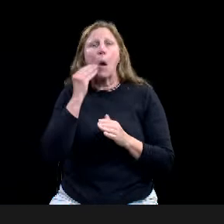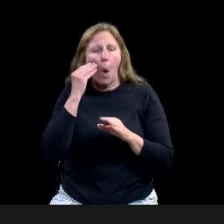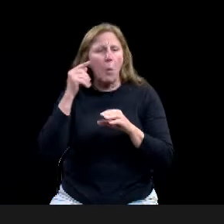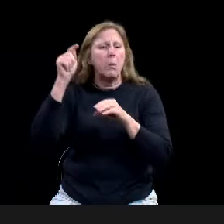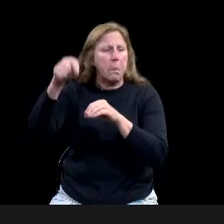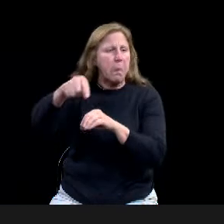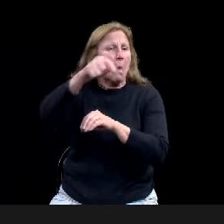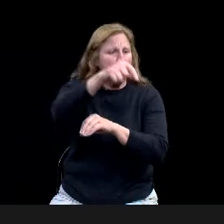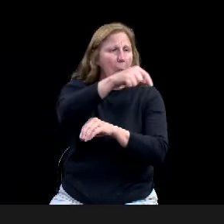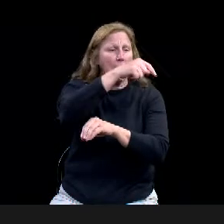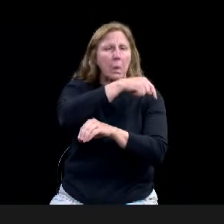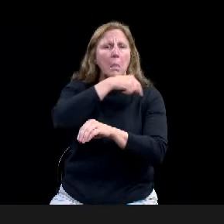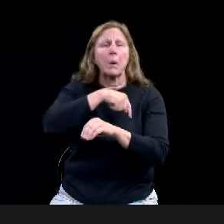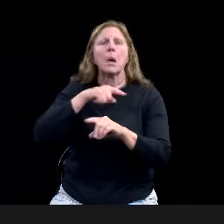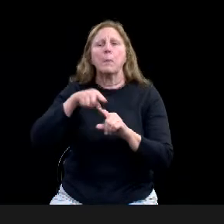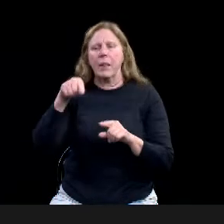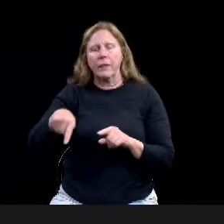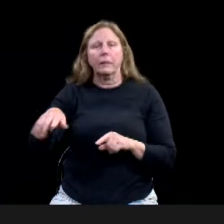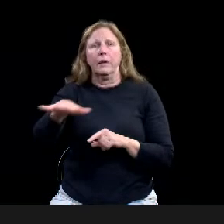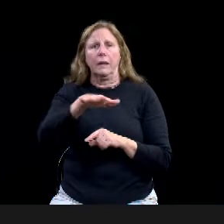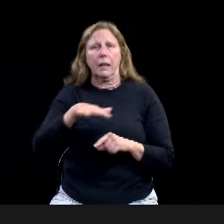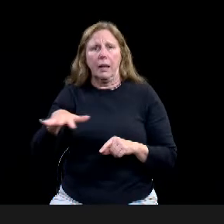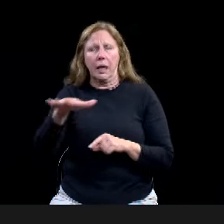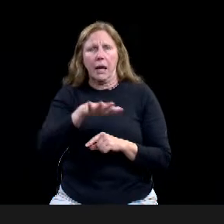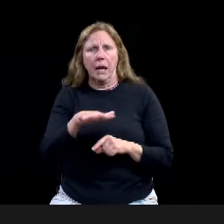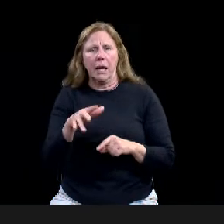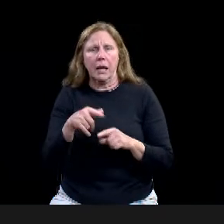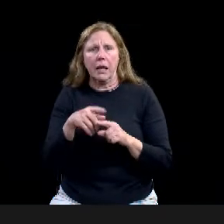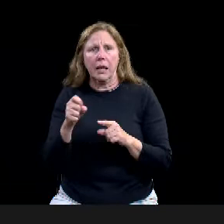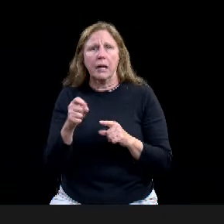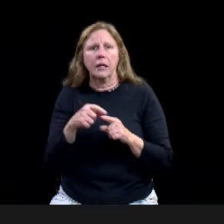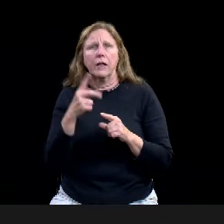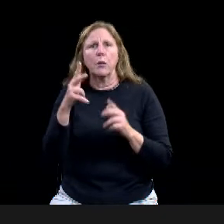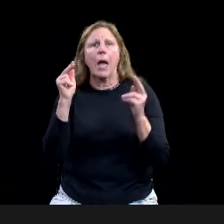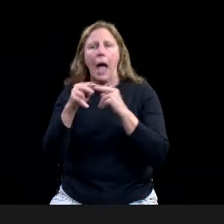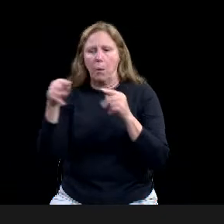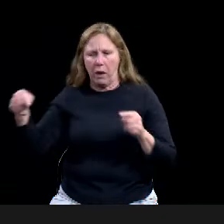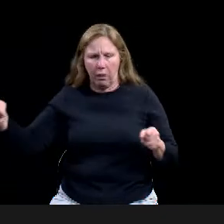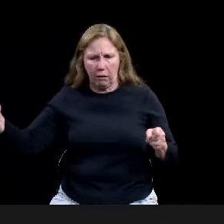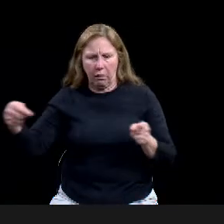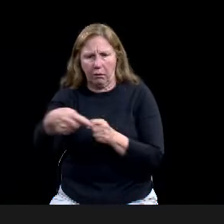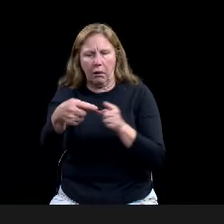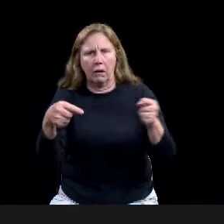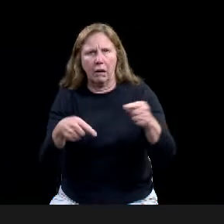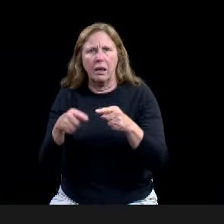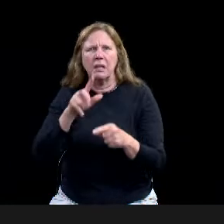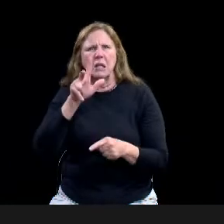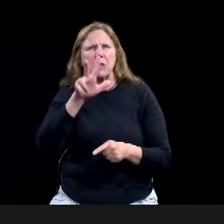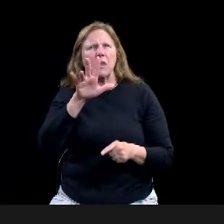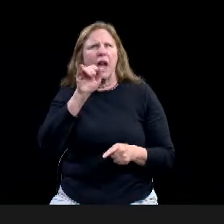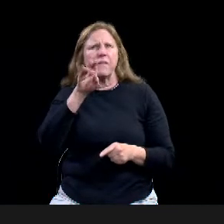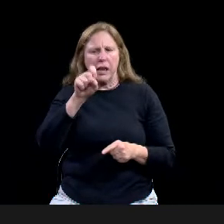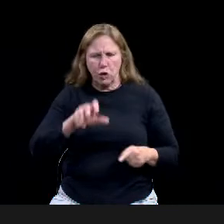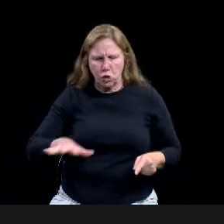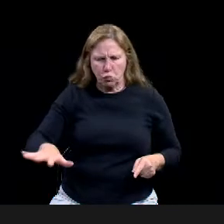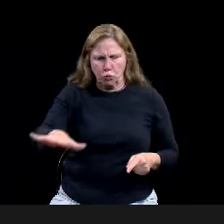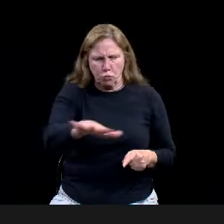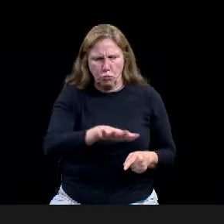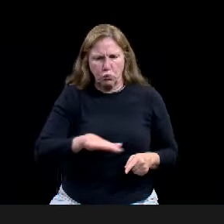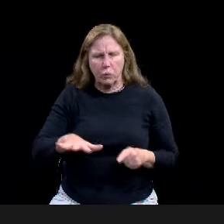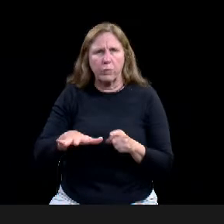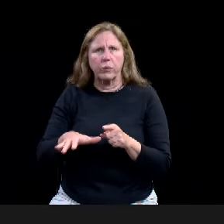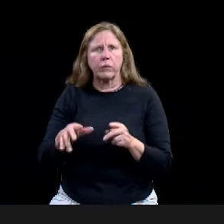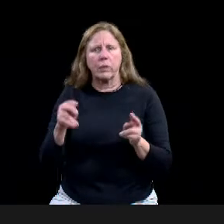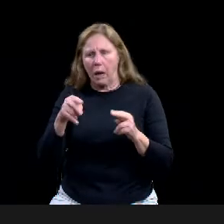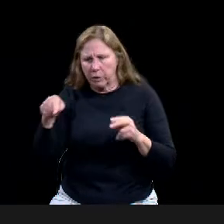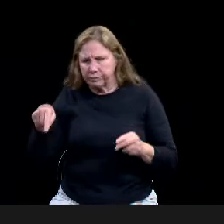acres, uh, and I, I counted about 35 homes. So it's, it's, it's, pretty, um, low,